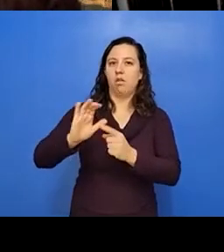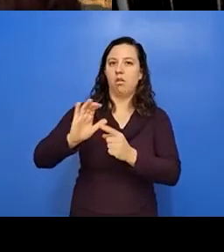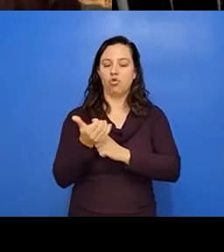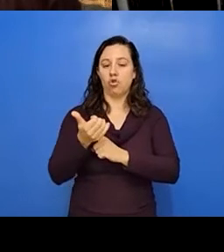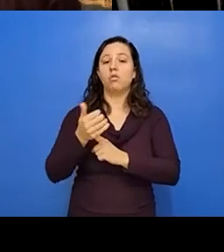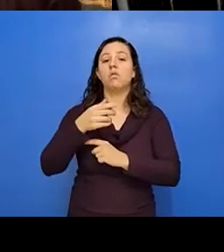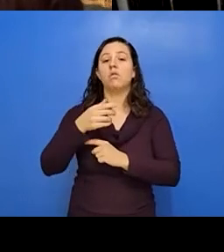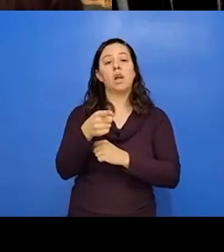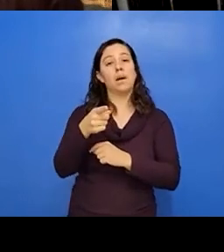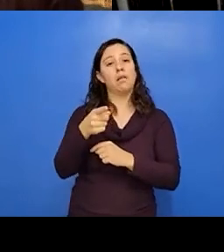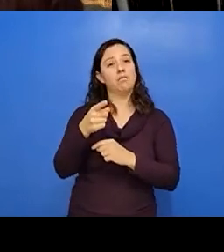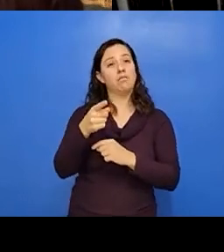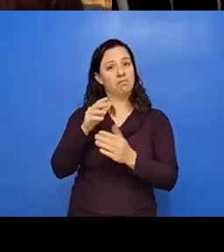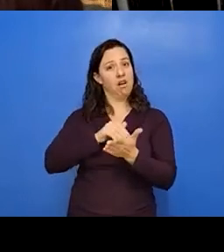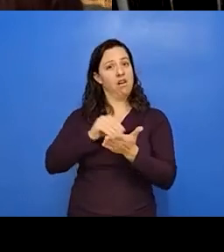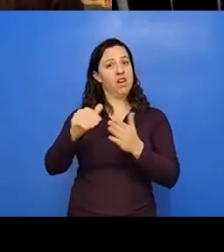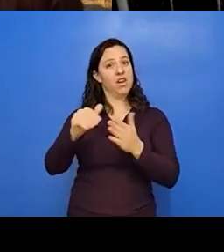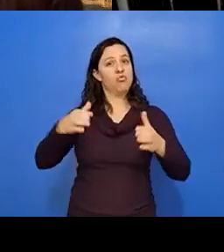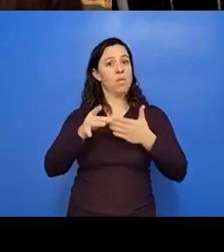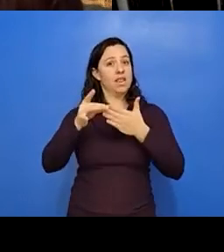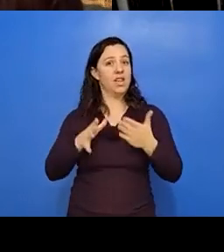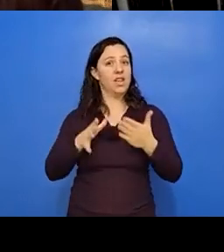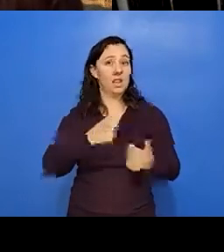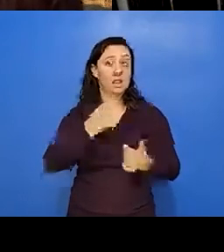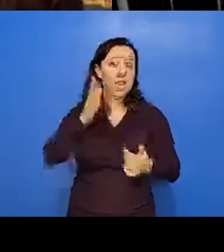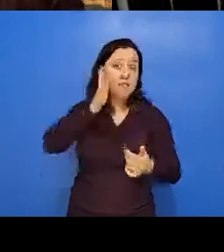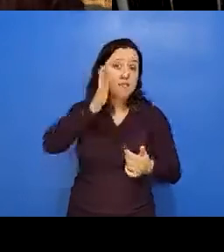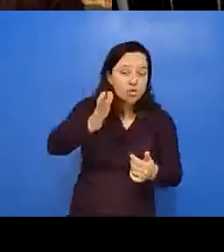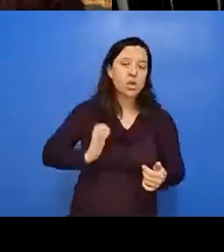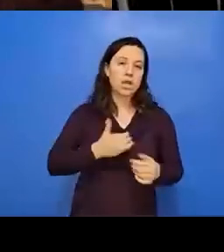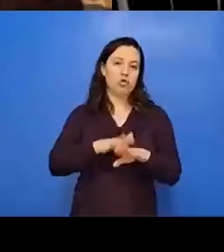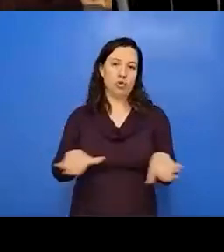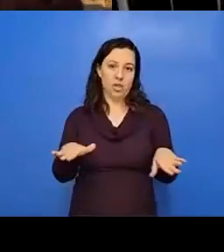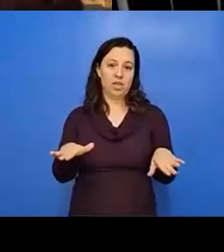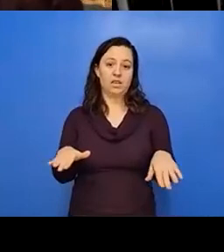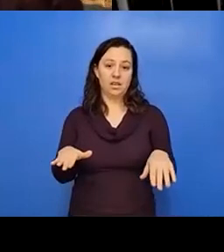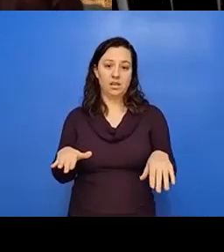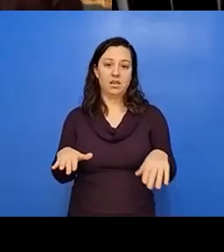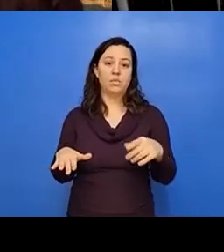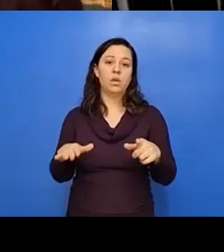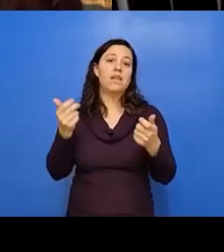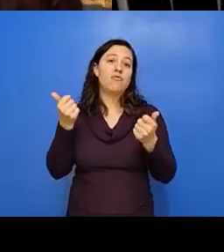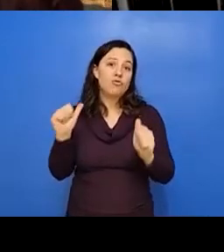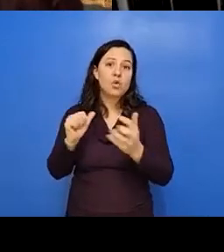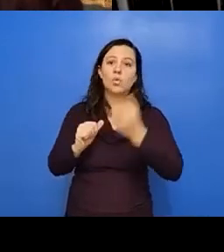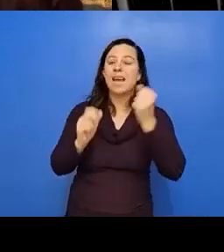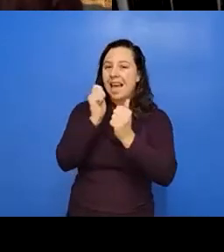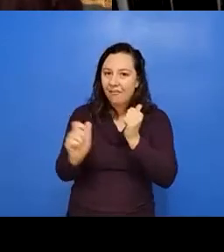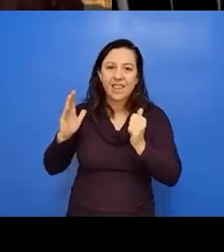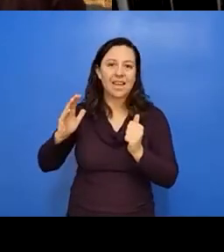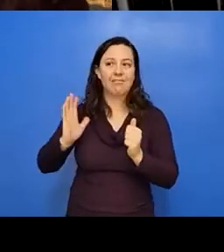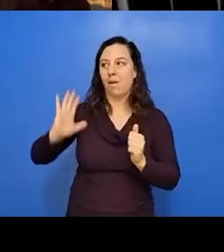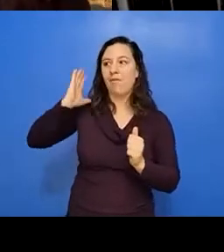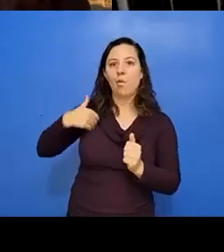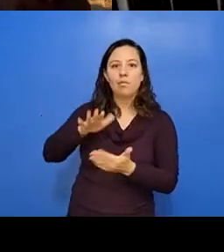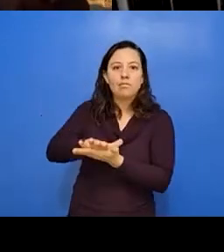future is our children. Um, well, every, they've attempted to take everything from us, whether it was boarding schools or